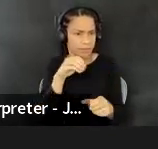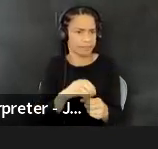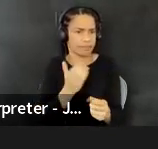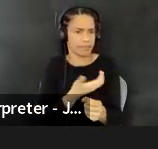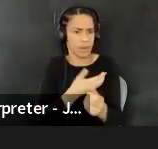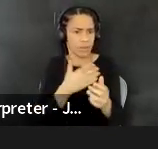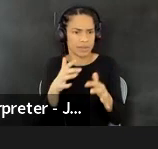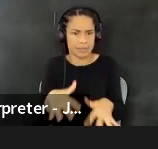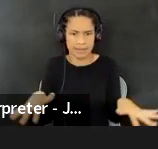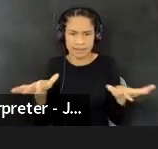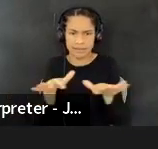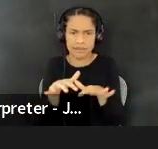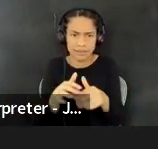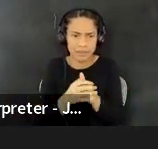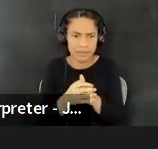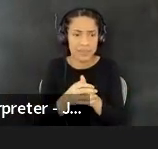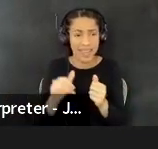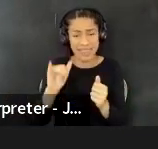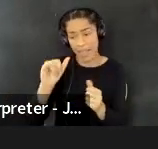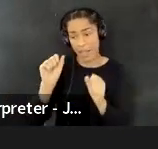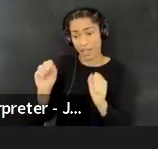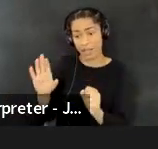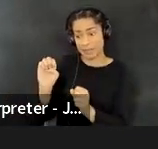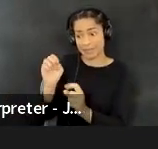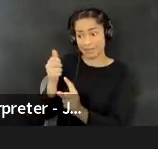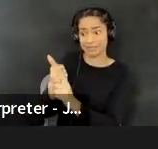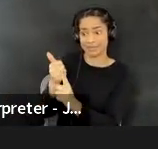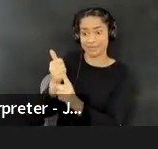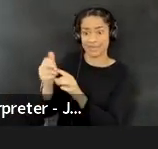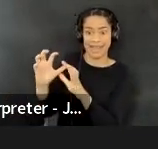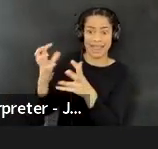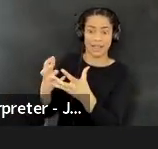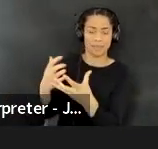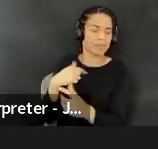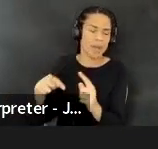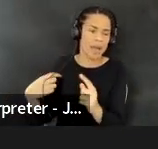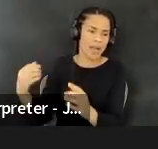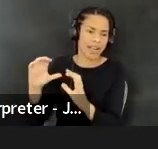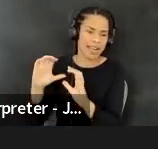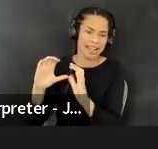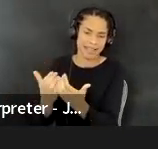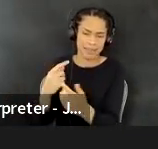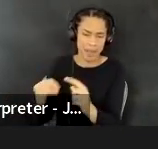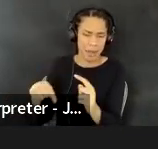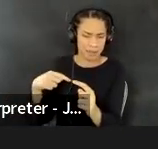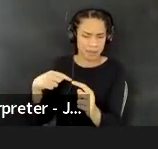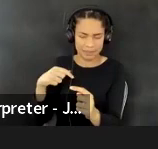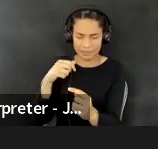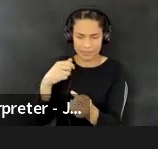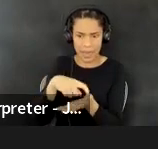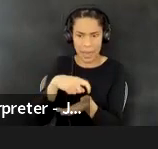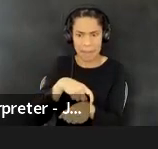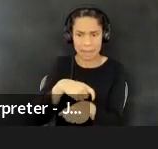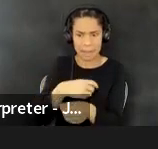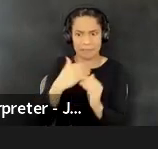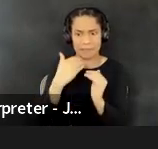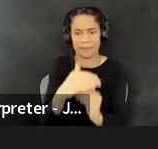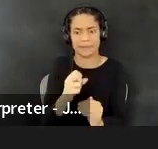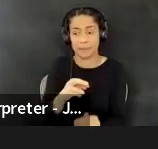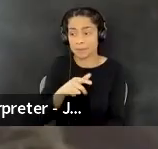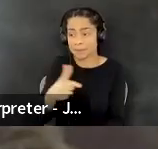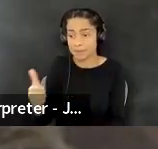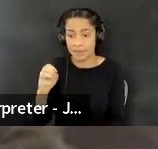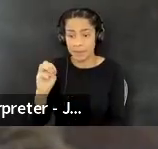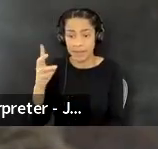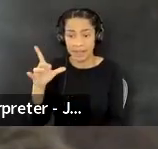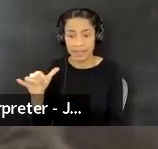things that could be its own master's class that we don't have time for today. Um, so with that, Emily, I'll pass it to you to talk a little bit more about the syllabus. Yeah.